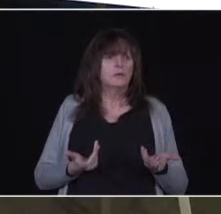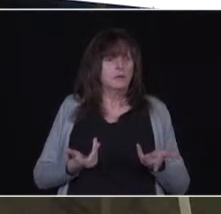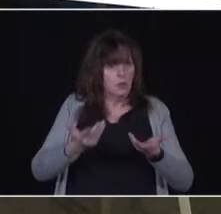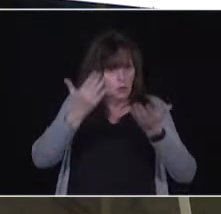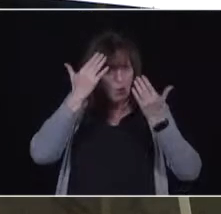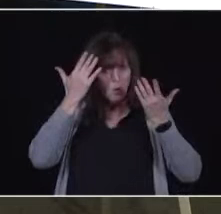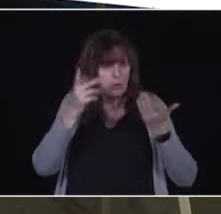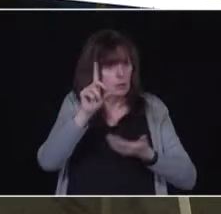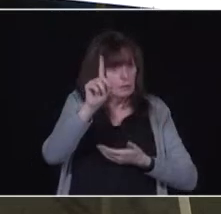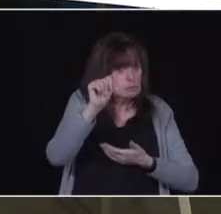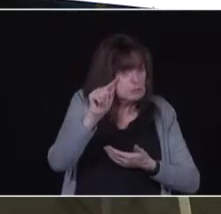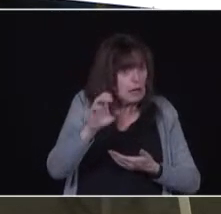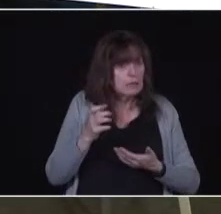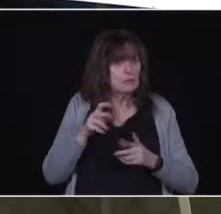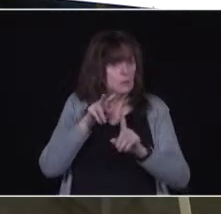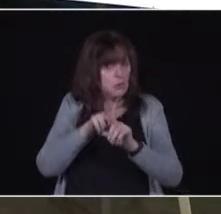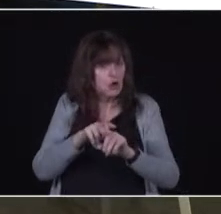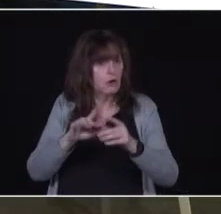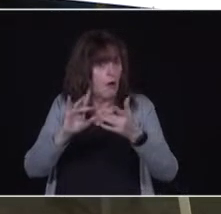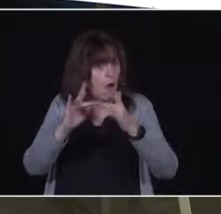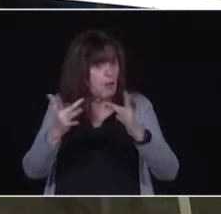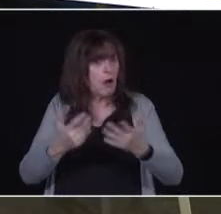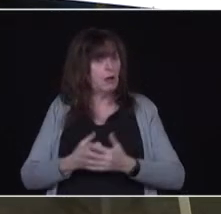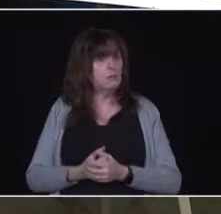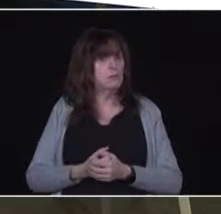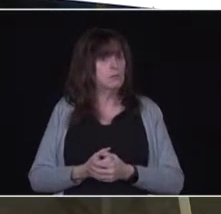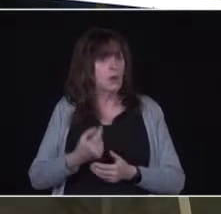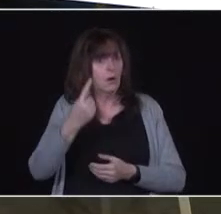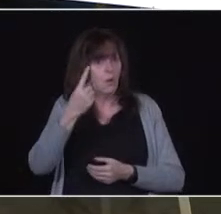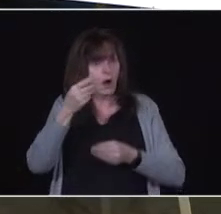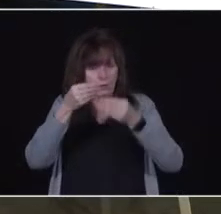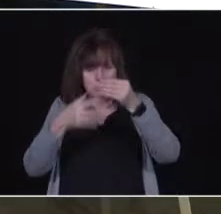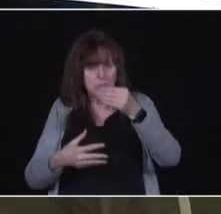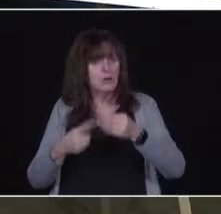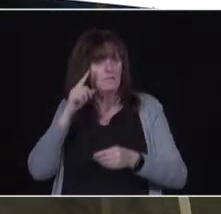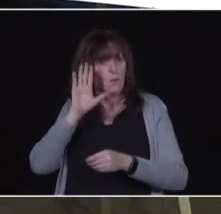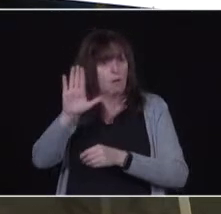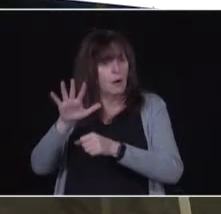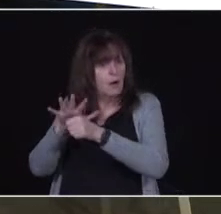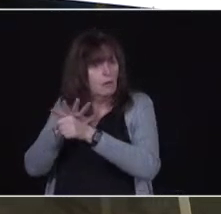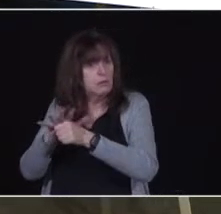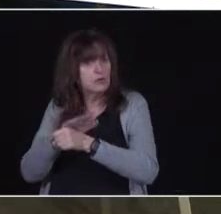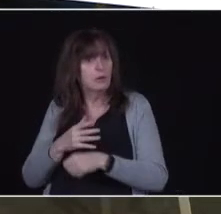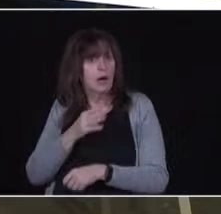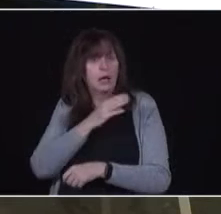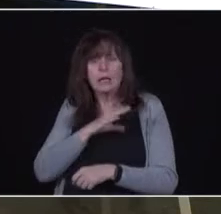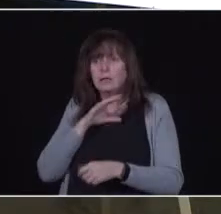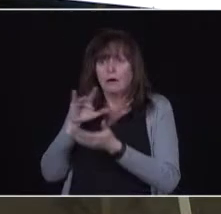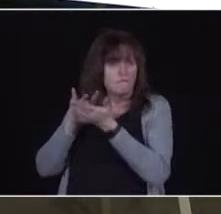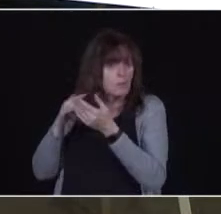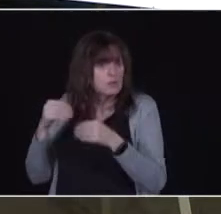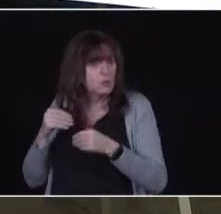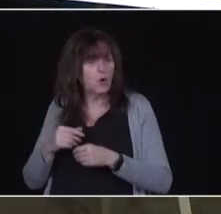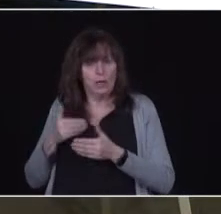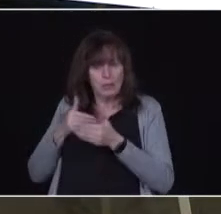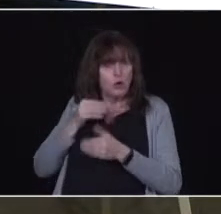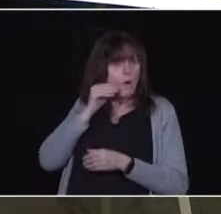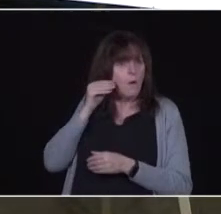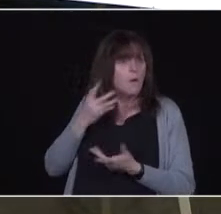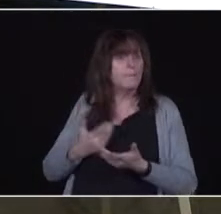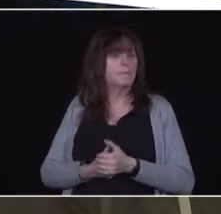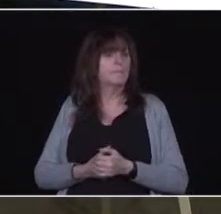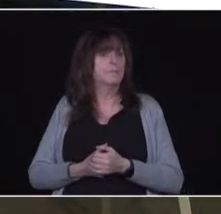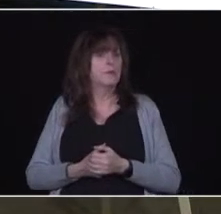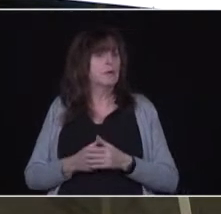online and book an appointment in one of those kinds of clinics that will be very close to their home. So Rick Hillier, when 65